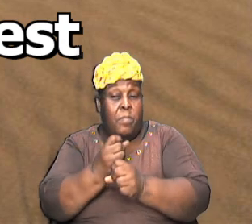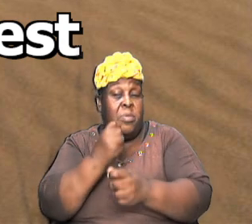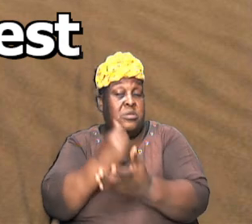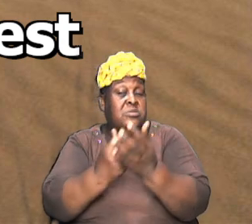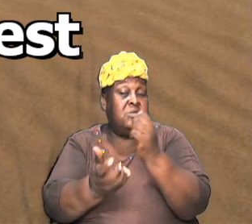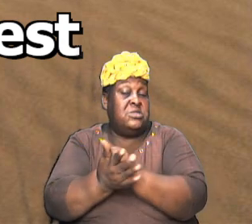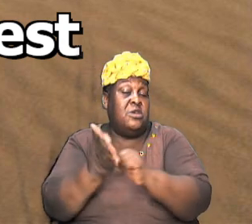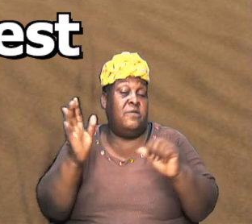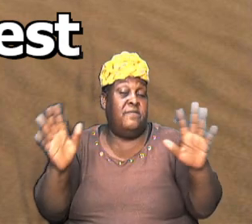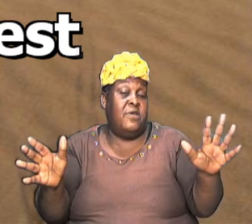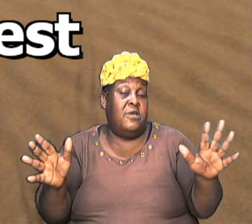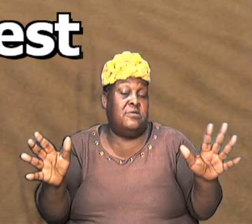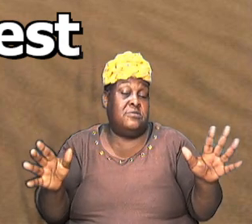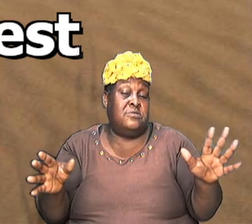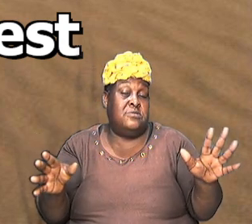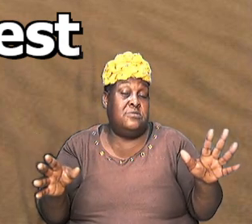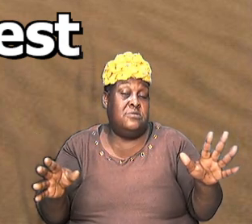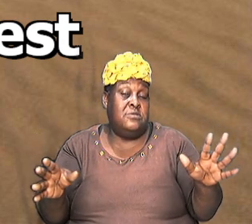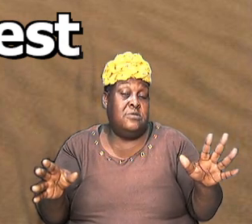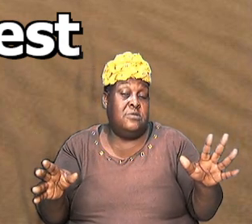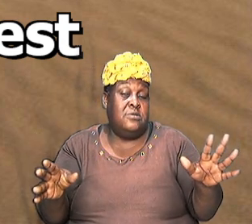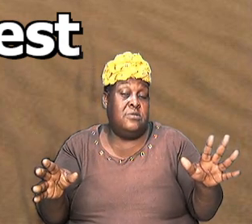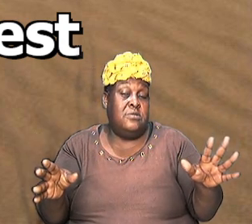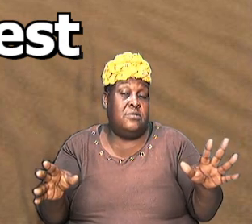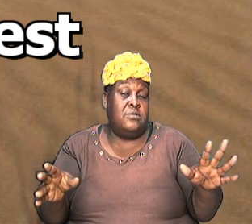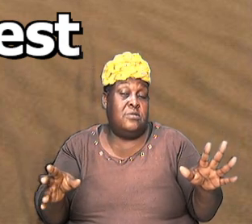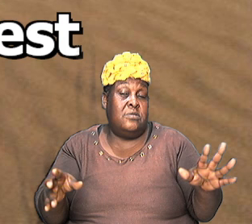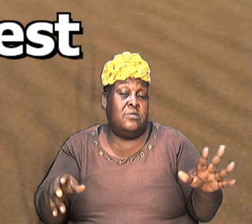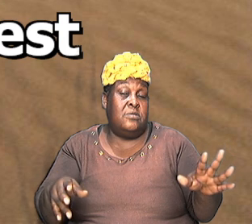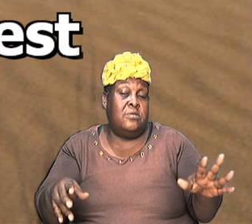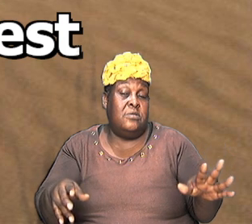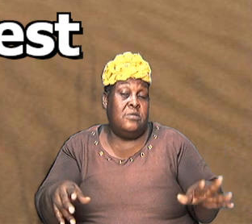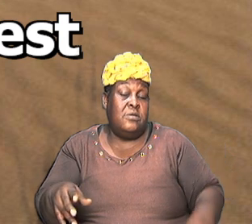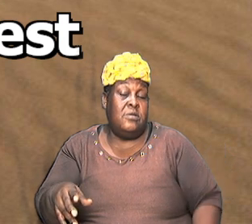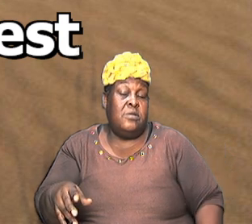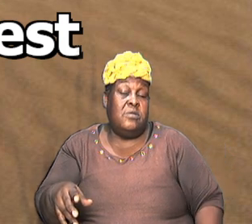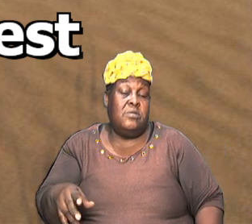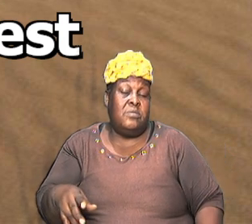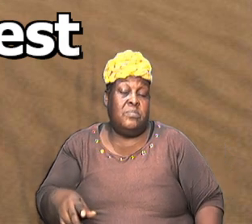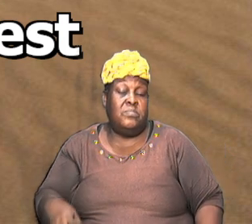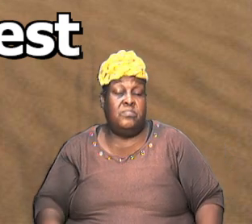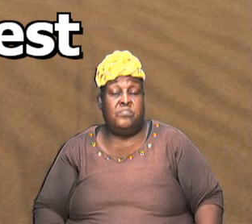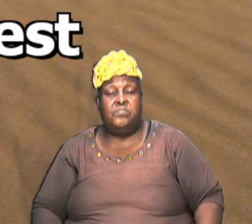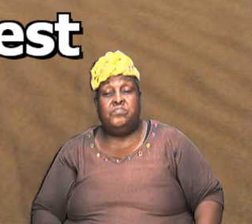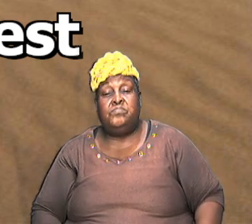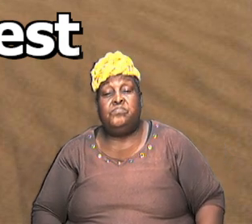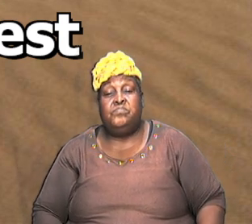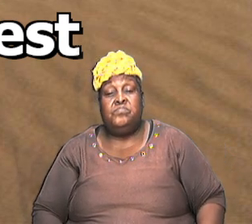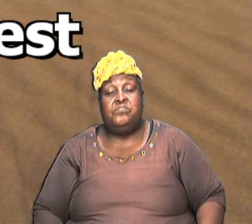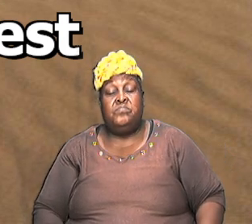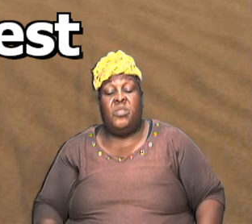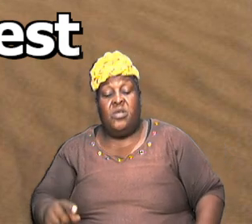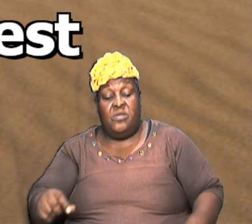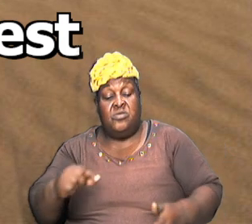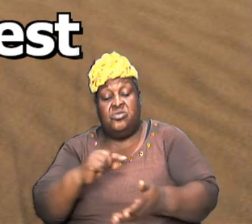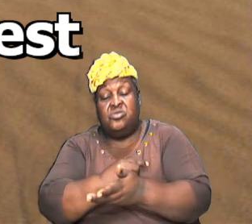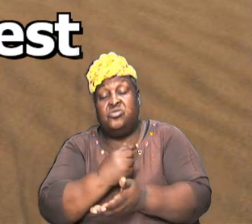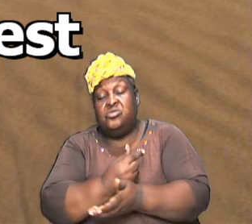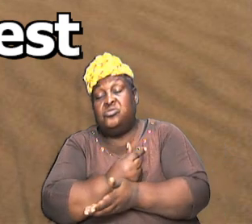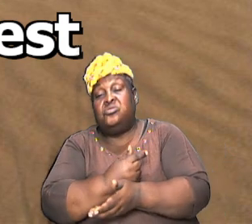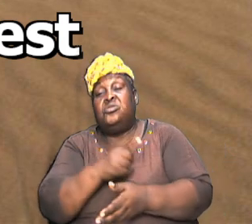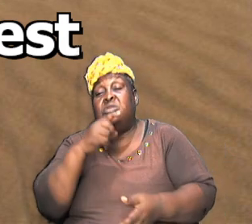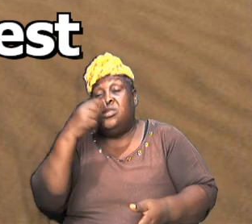sacrifice and listen he was not no this is serious you know because this is Genesis telling us about